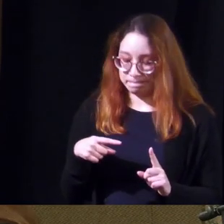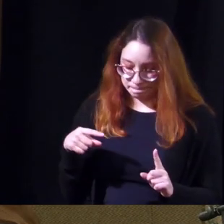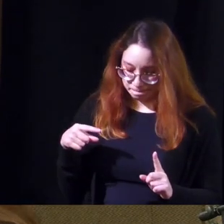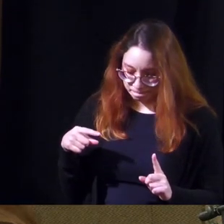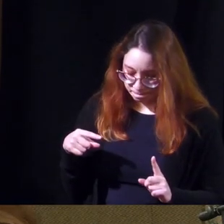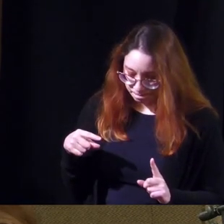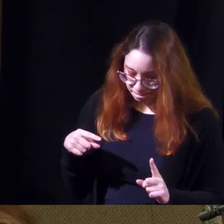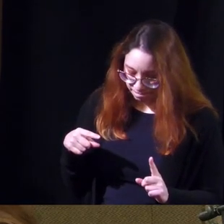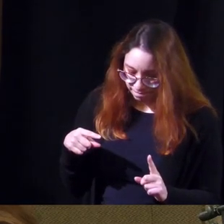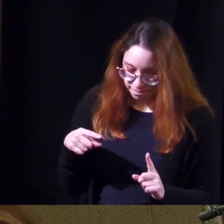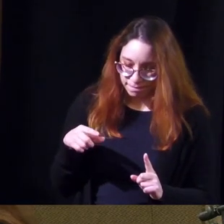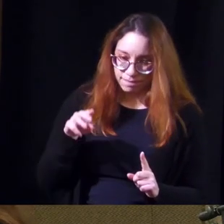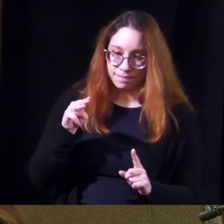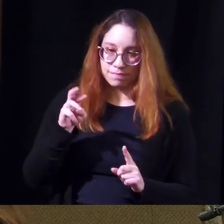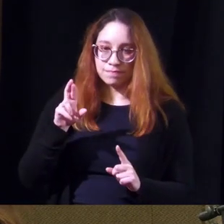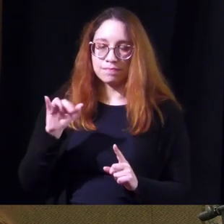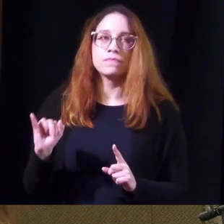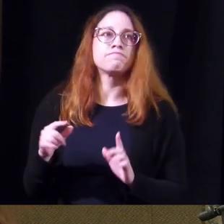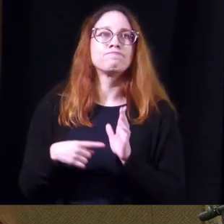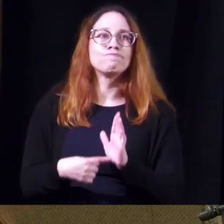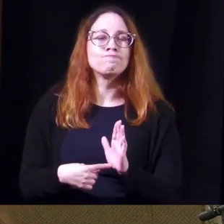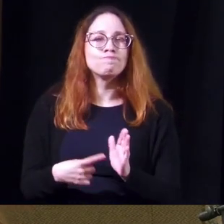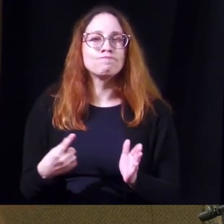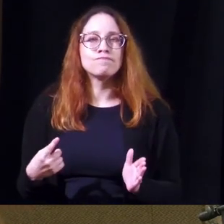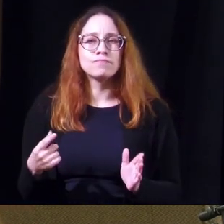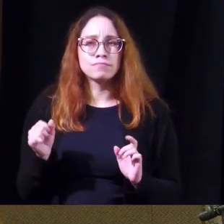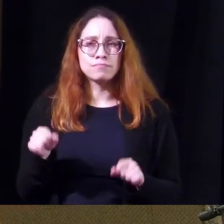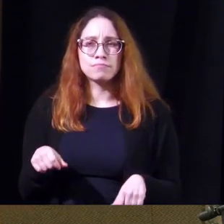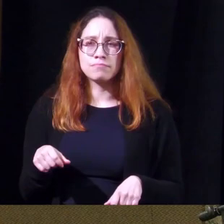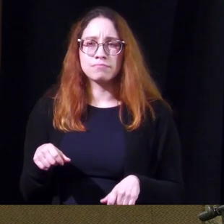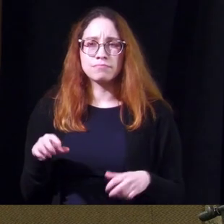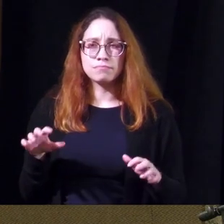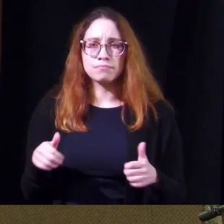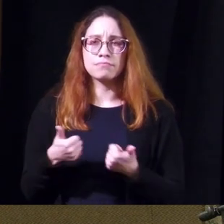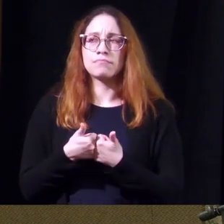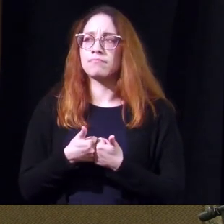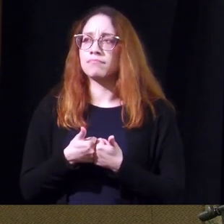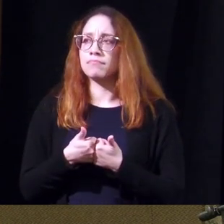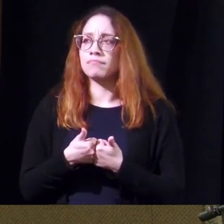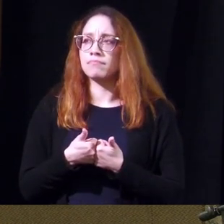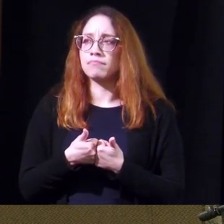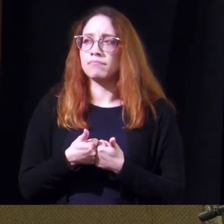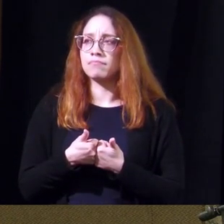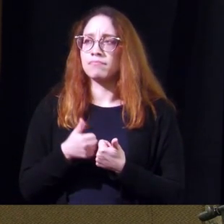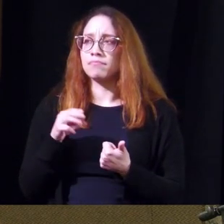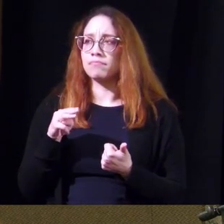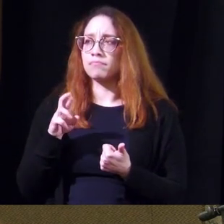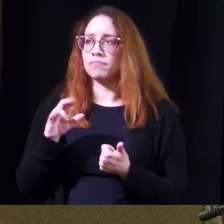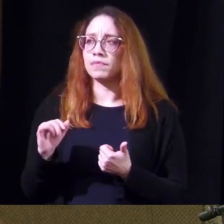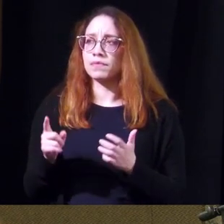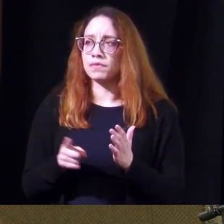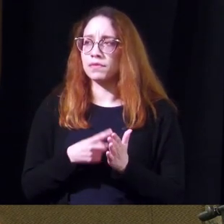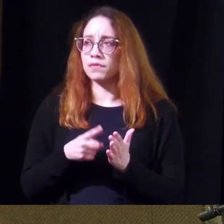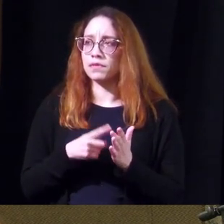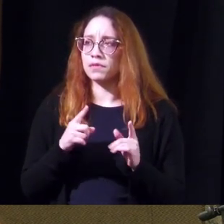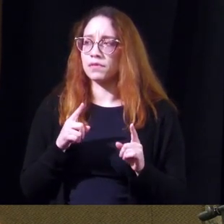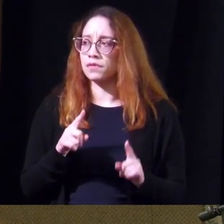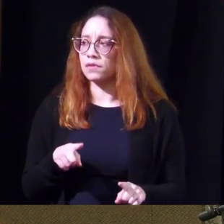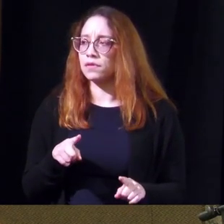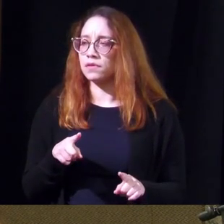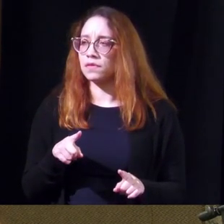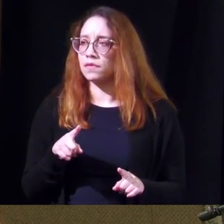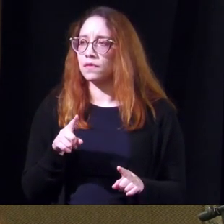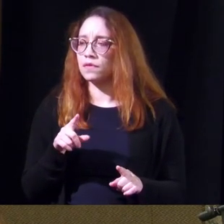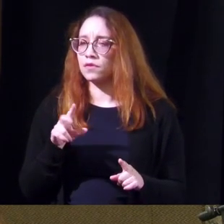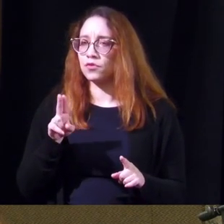mris for example has been a challenge like doing mri sometimes like to come back to